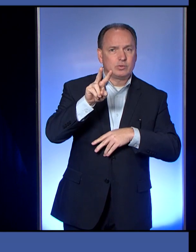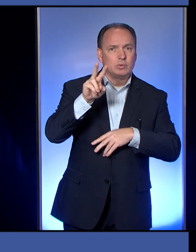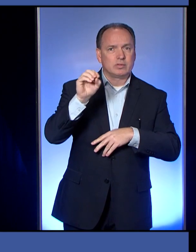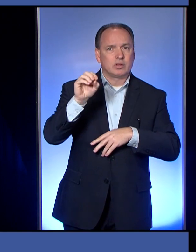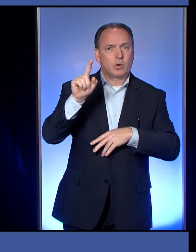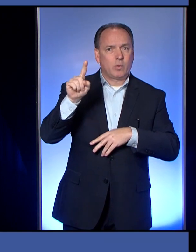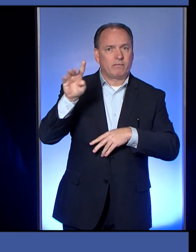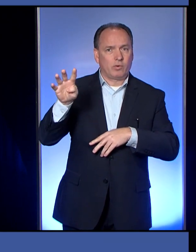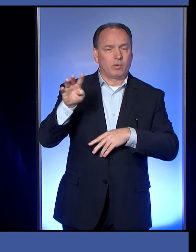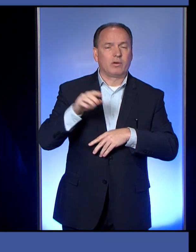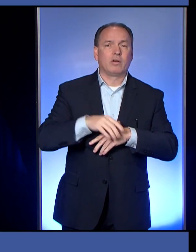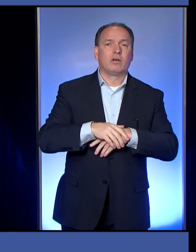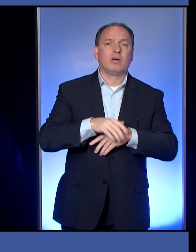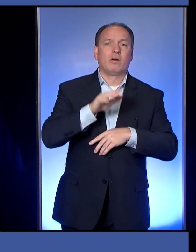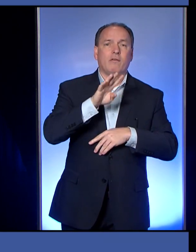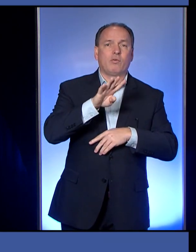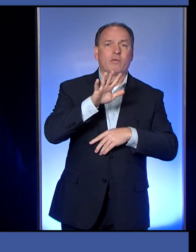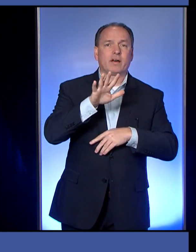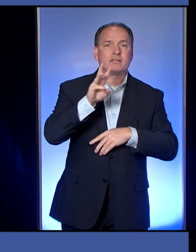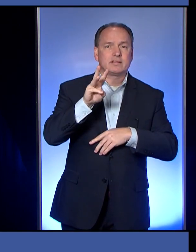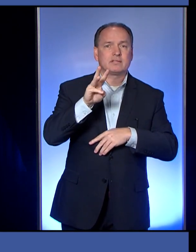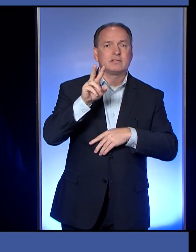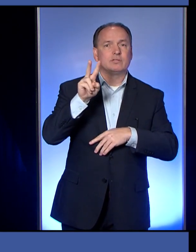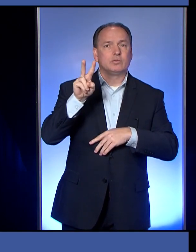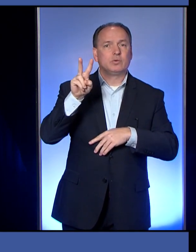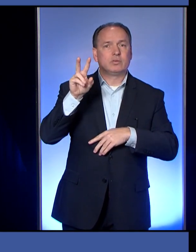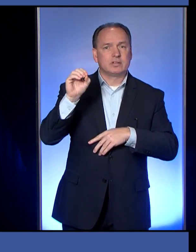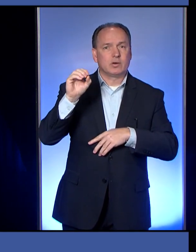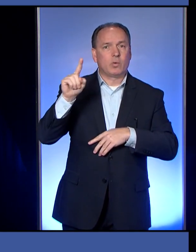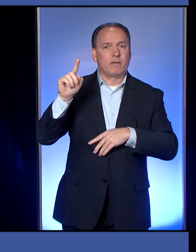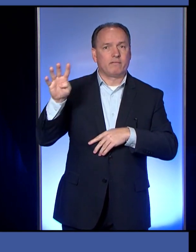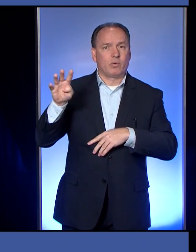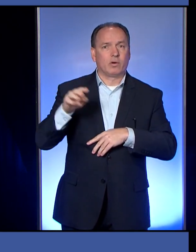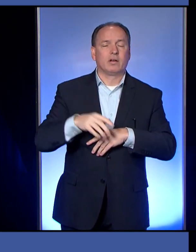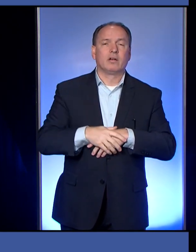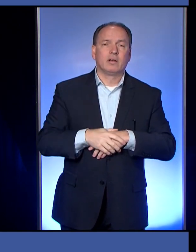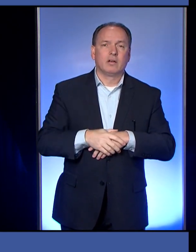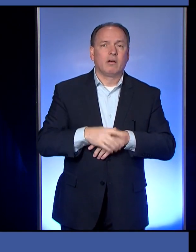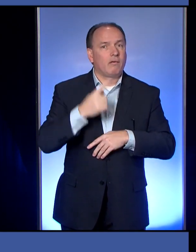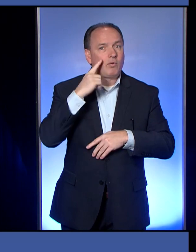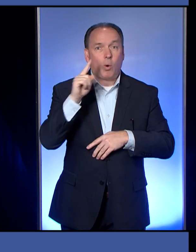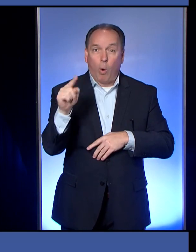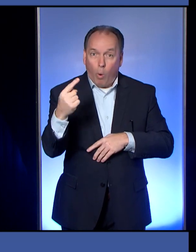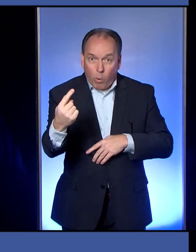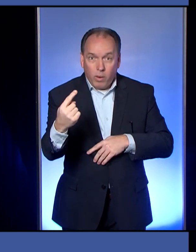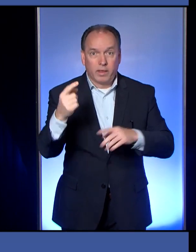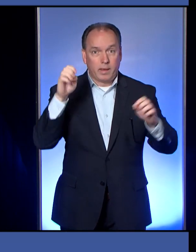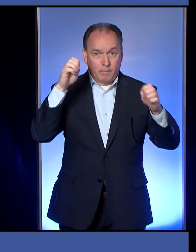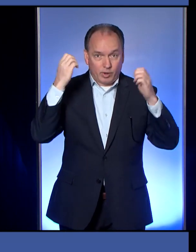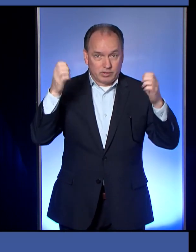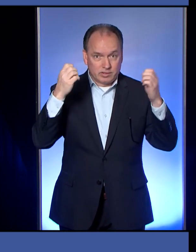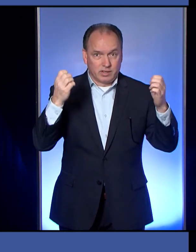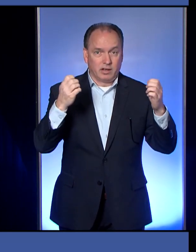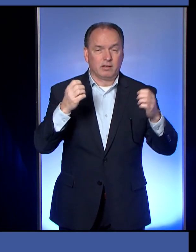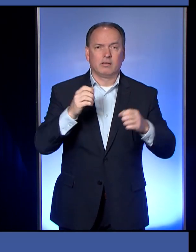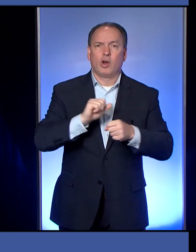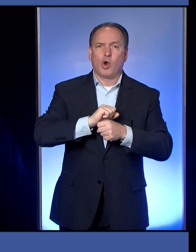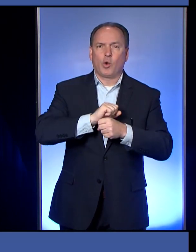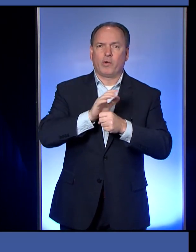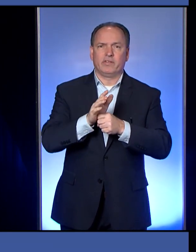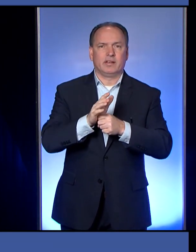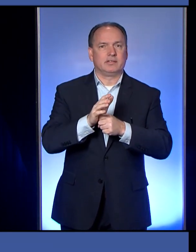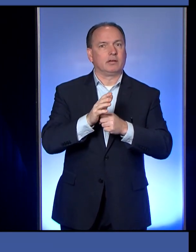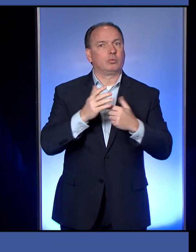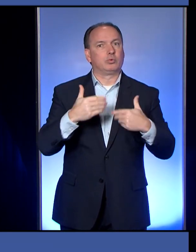That's 456-2014. That's only for emergencies. COVID-19 has made